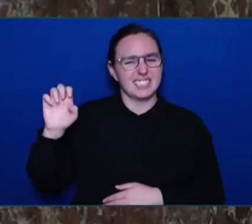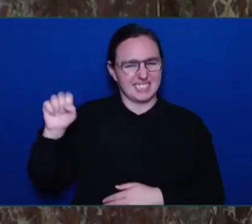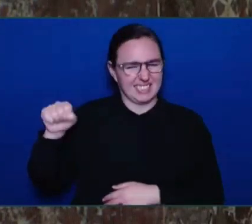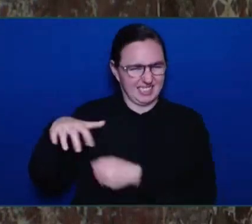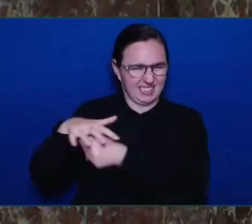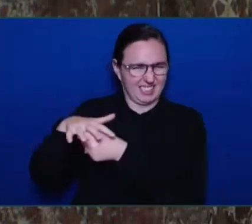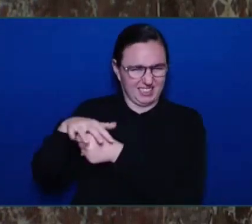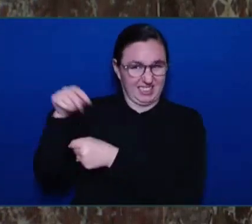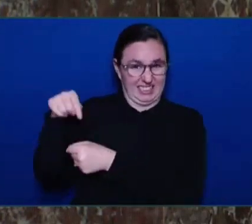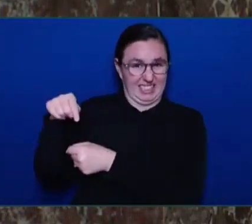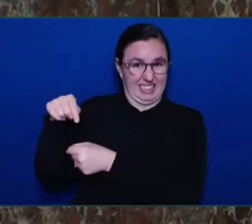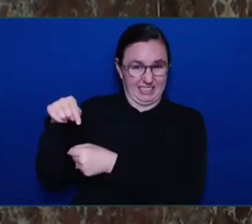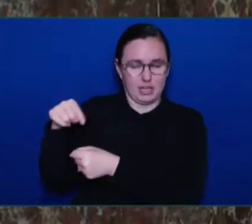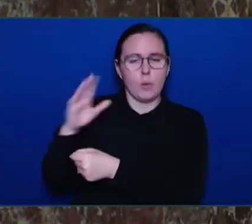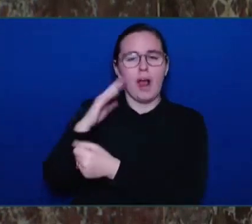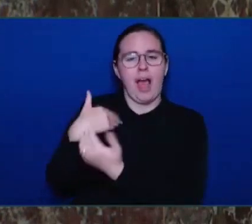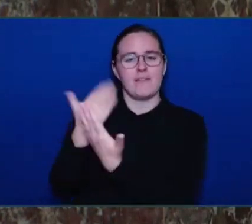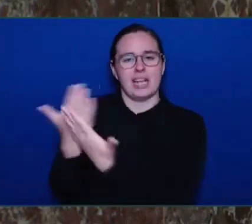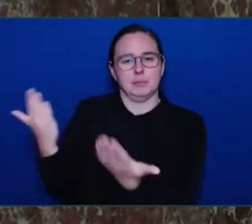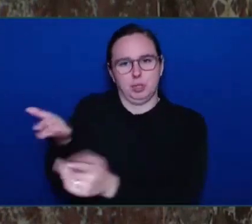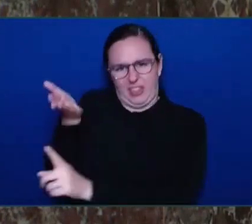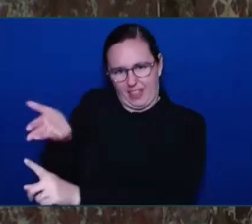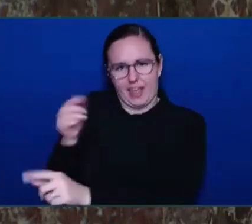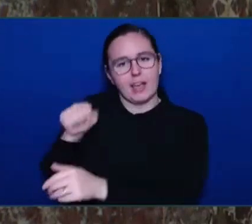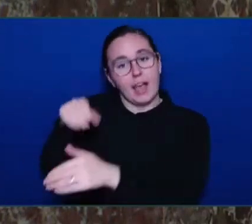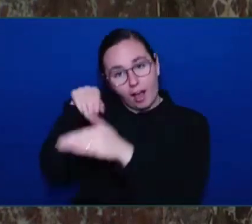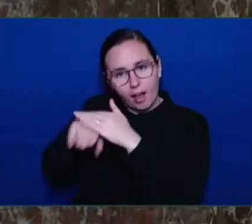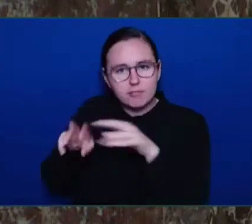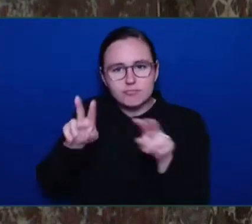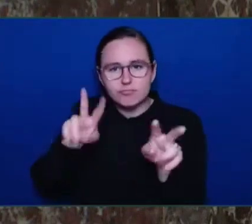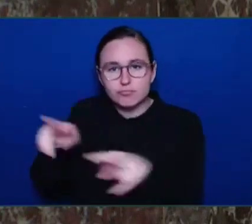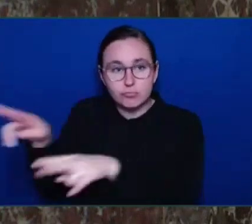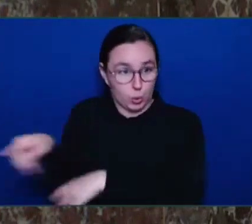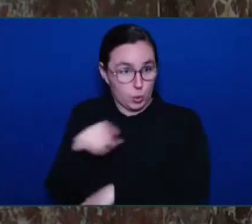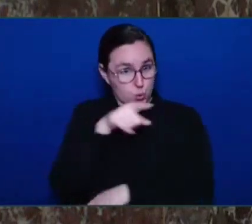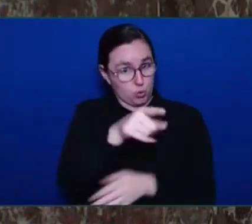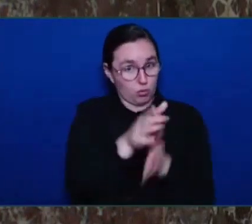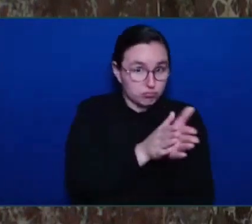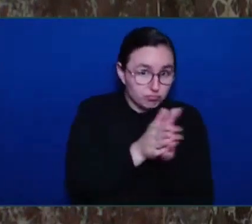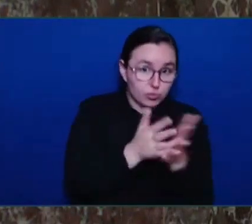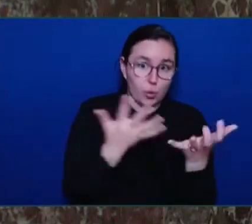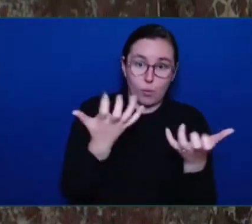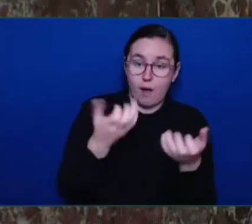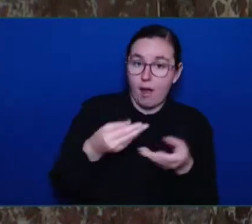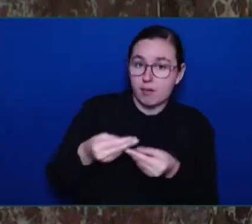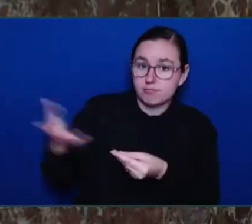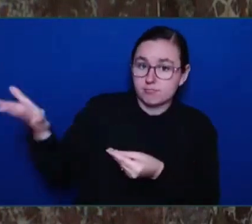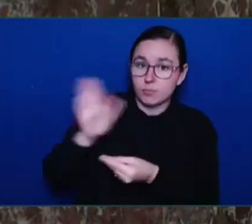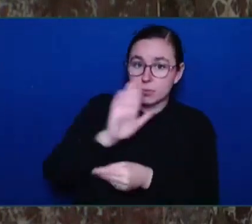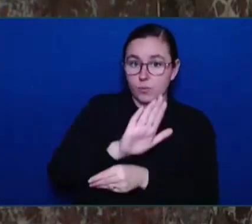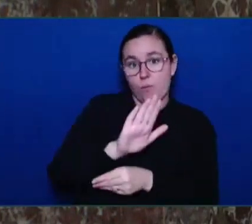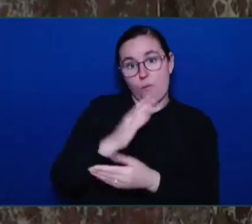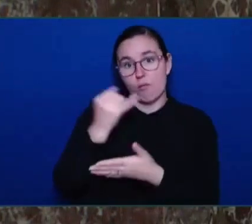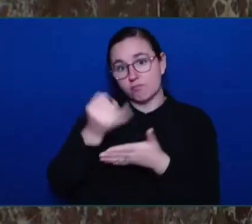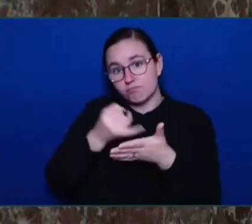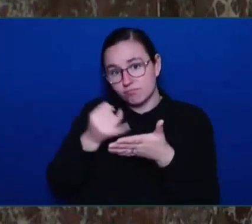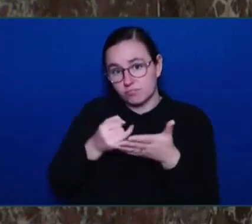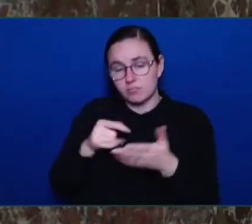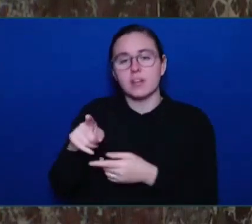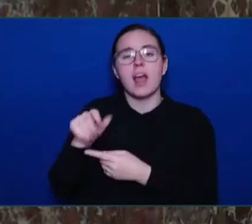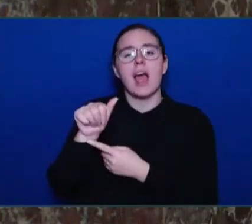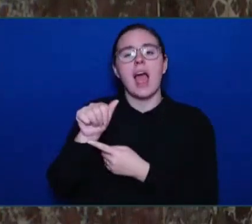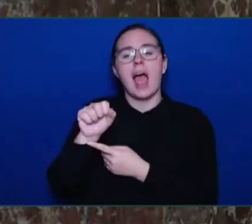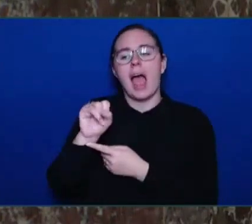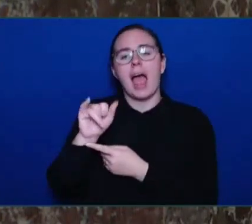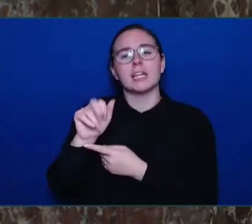Asianimpactsociety.com and read more about the great work they're doing and also follow them on Facebook. Thank you Mr.